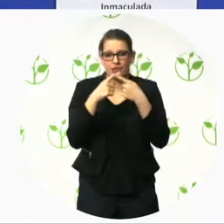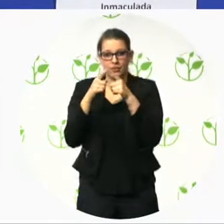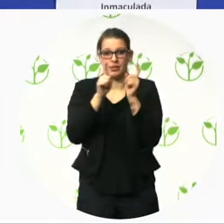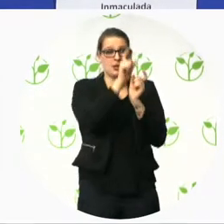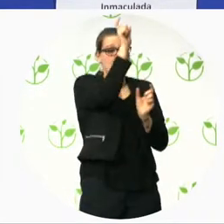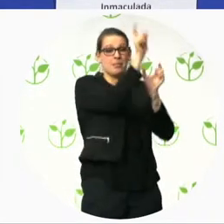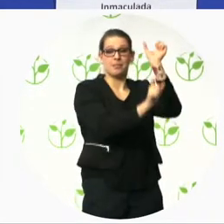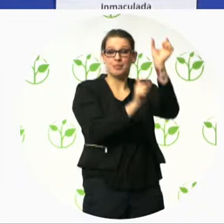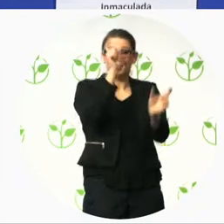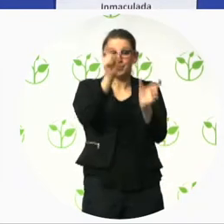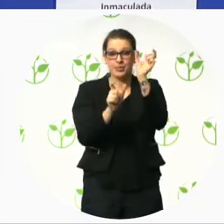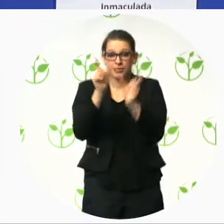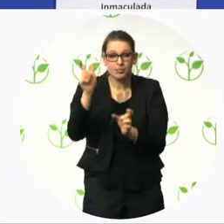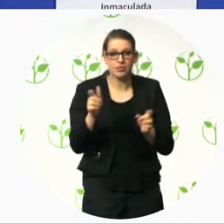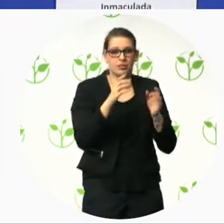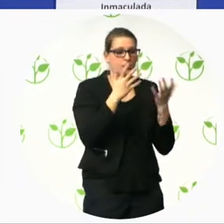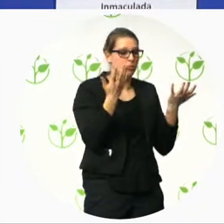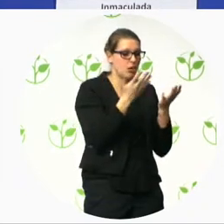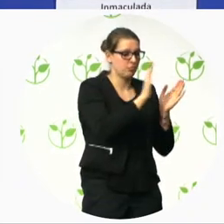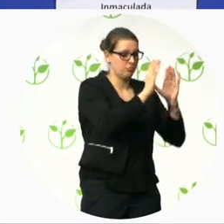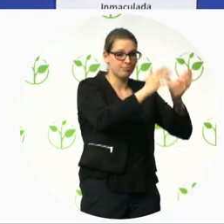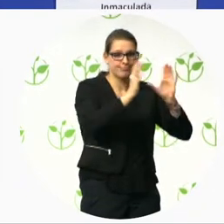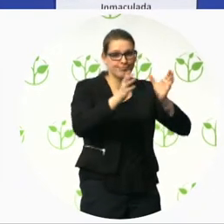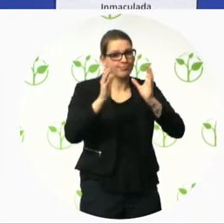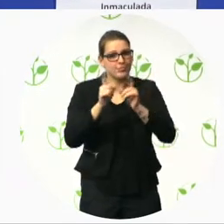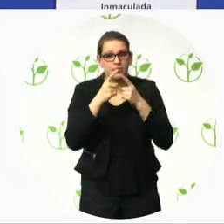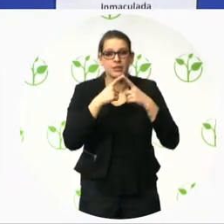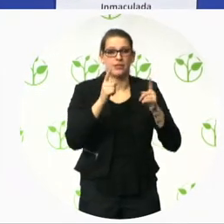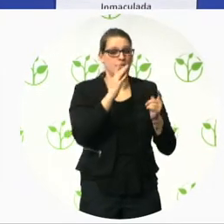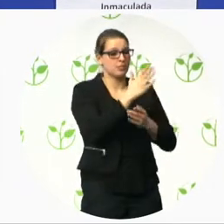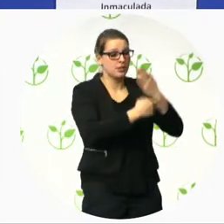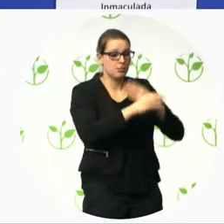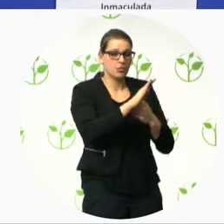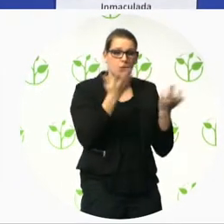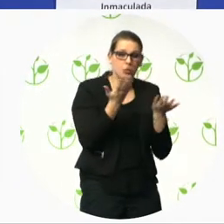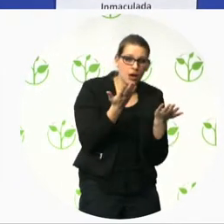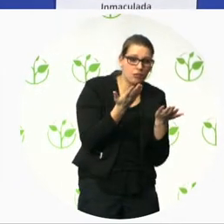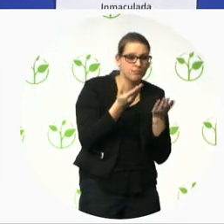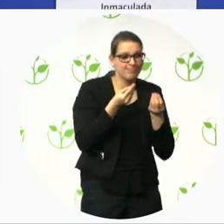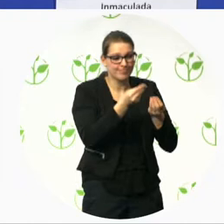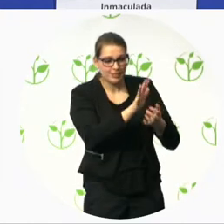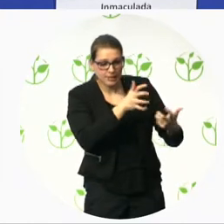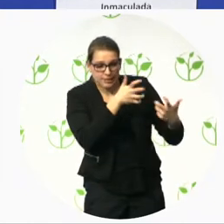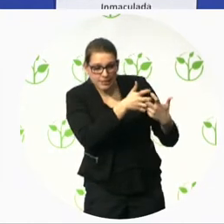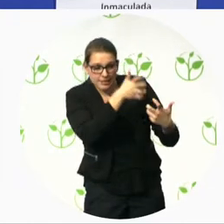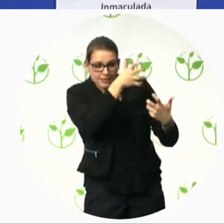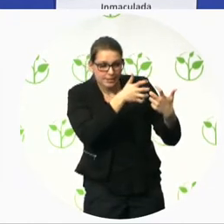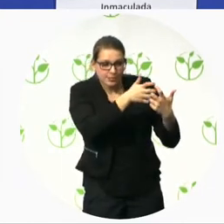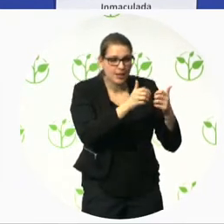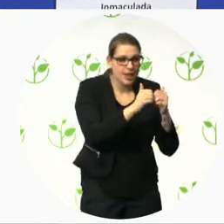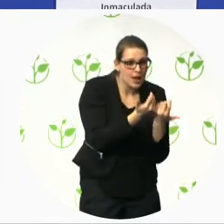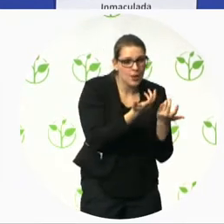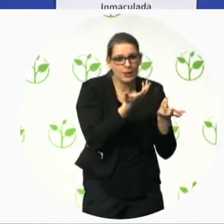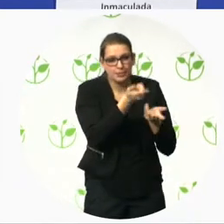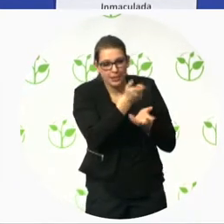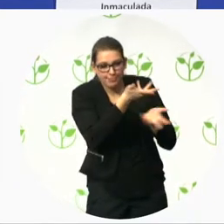need in the built environment was in all of them. So why don't we build on those resources and